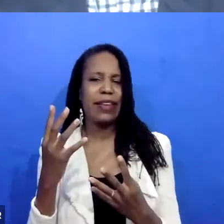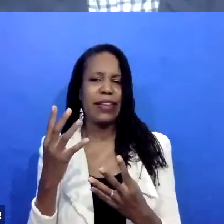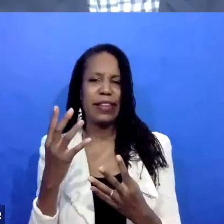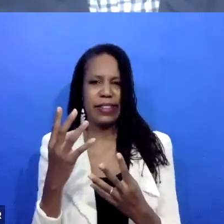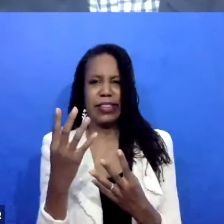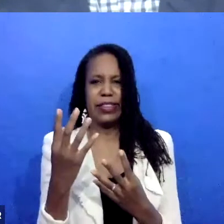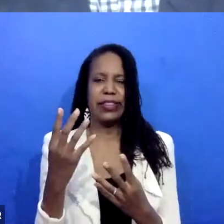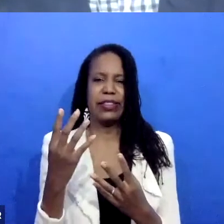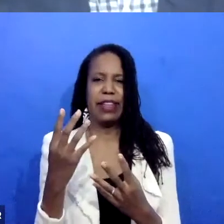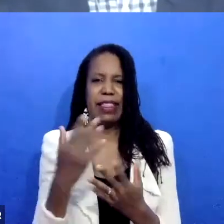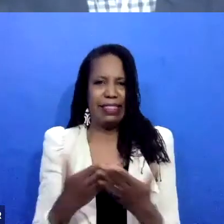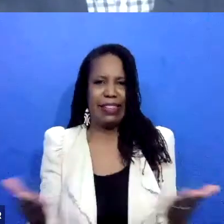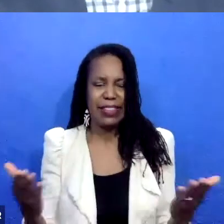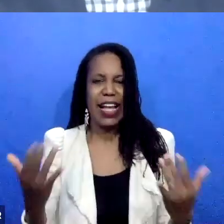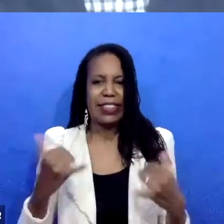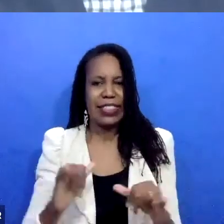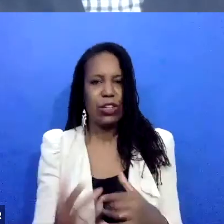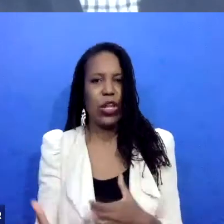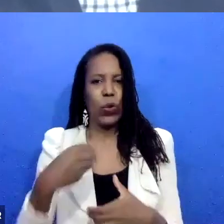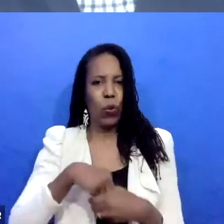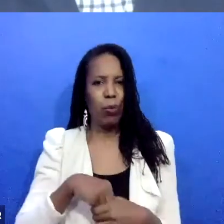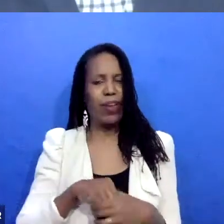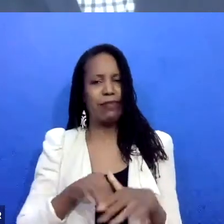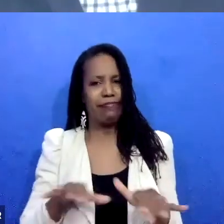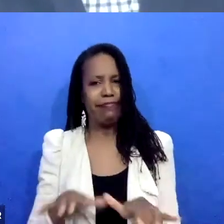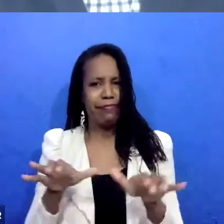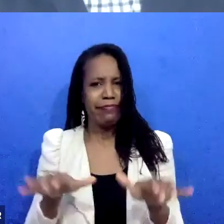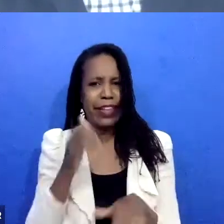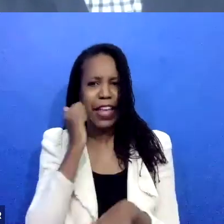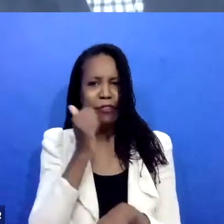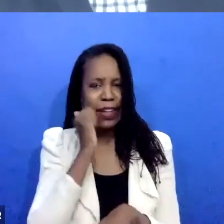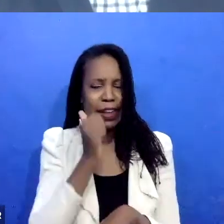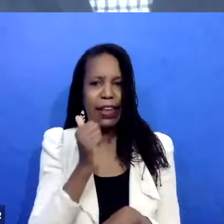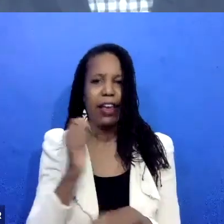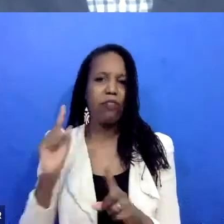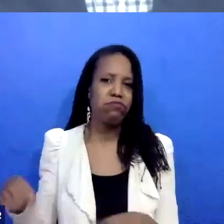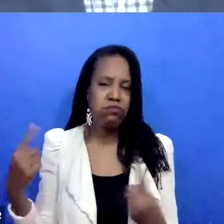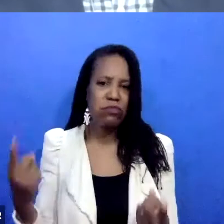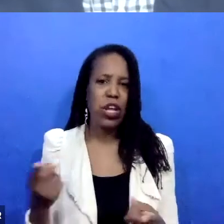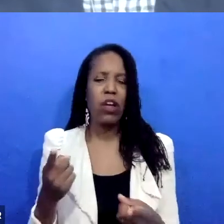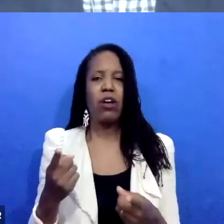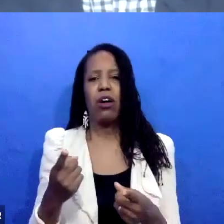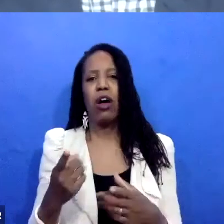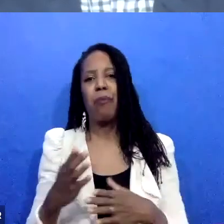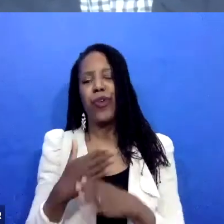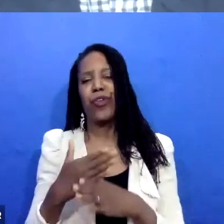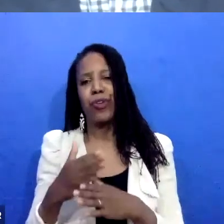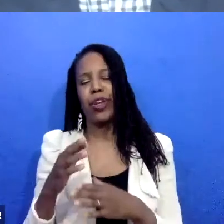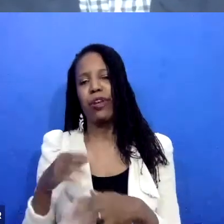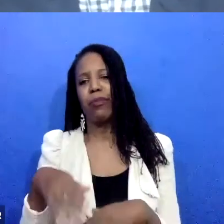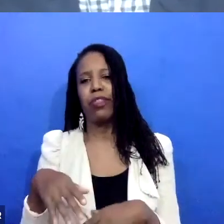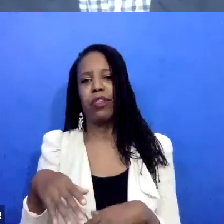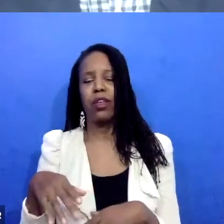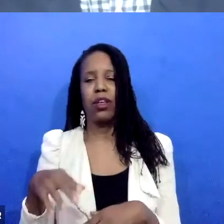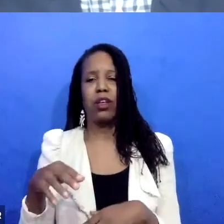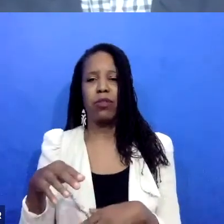victim advocate and as someone working with shelters, with rape crisis. You don't want to throw out the baby with